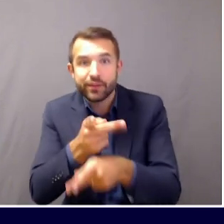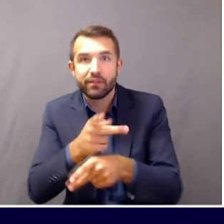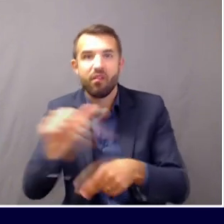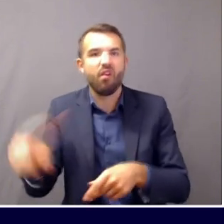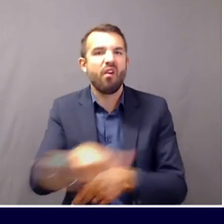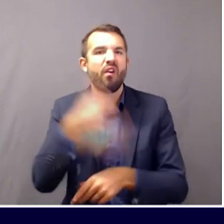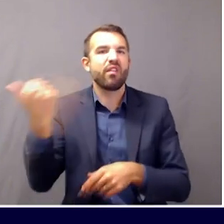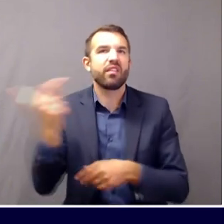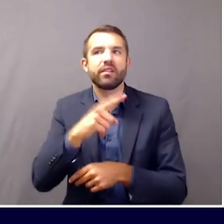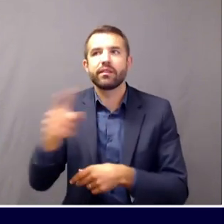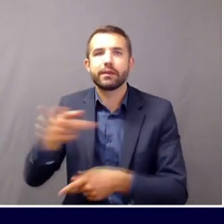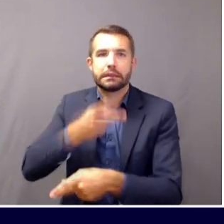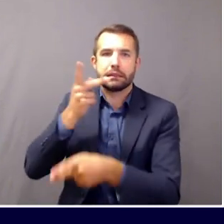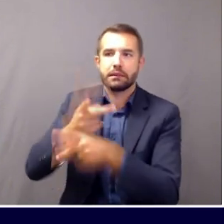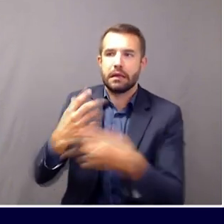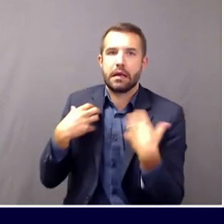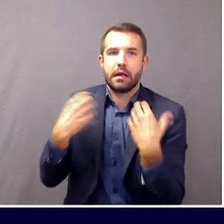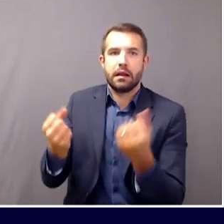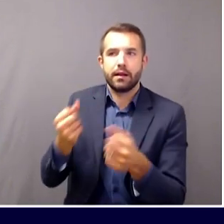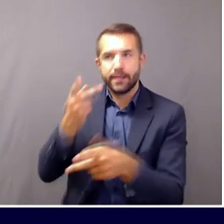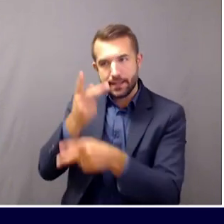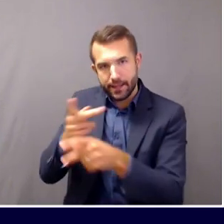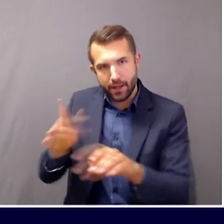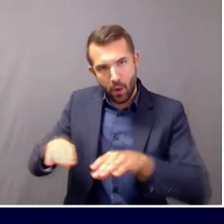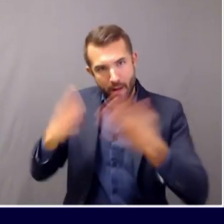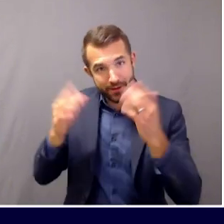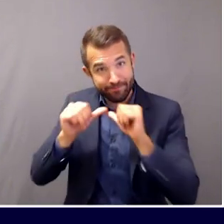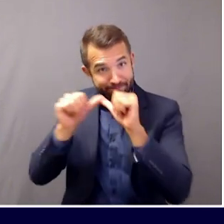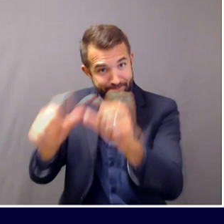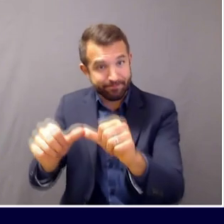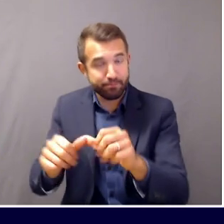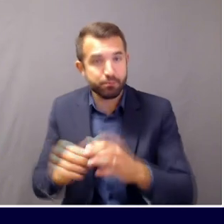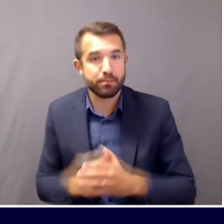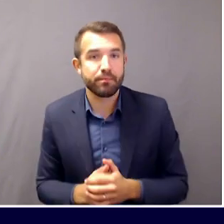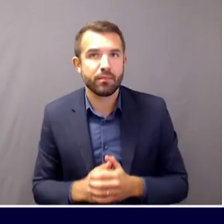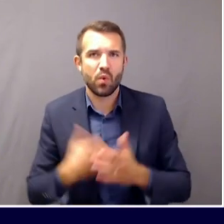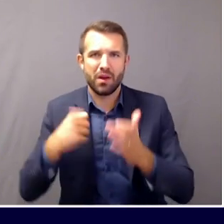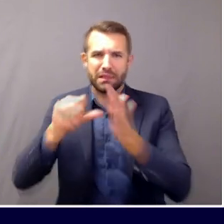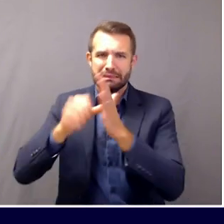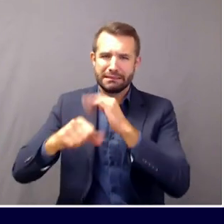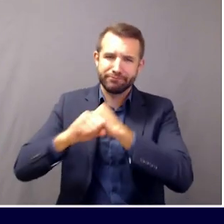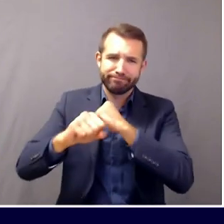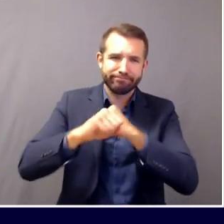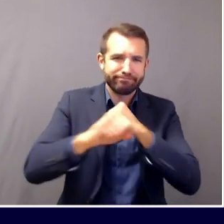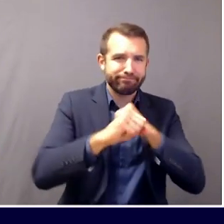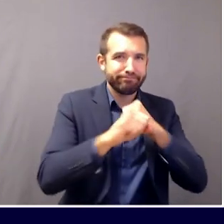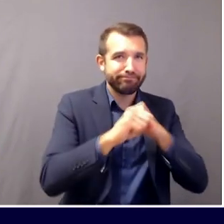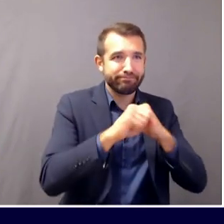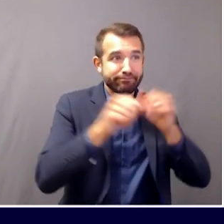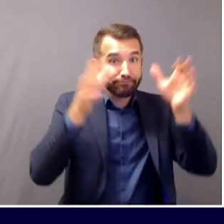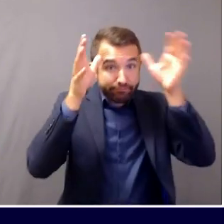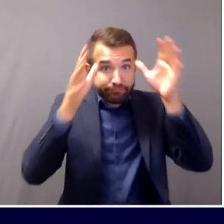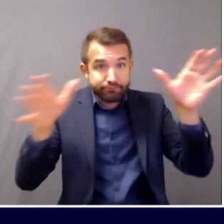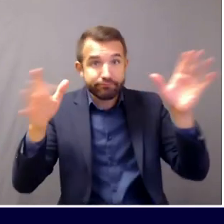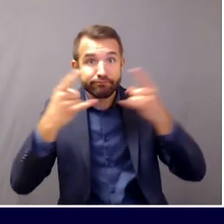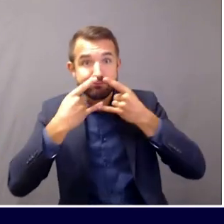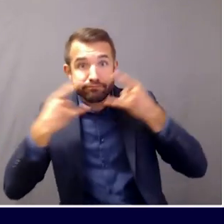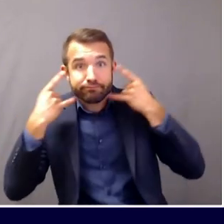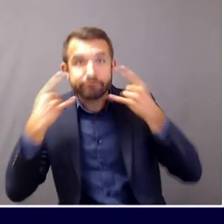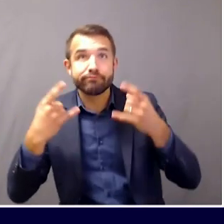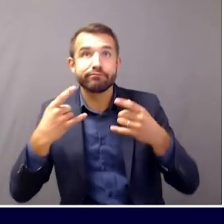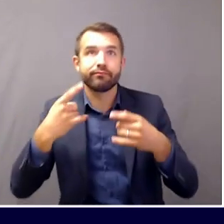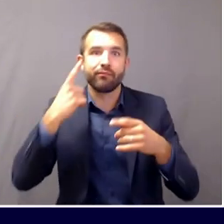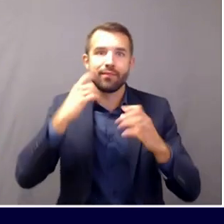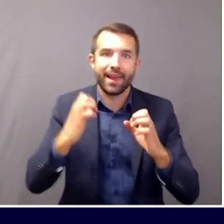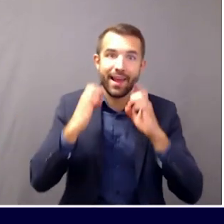illustrations of a masked moose character, delivering a serious message in a fun way. And the Penobscot Nation will use